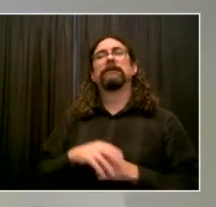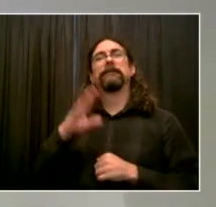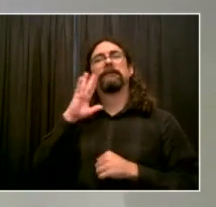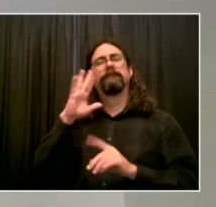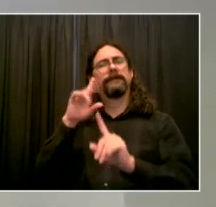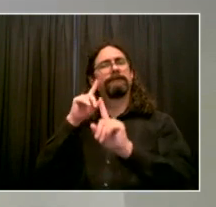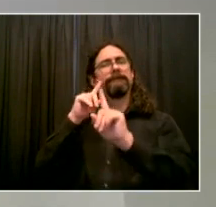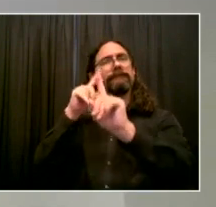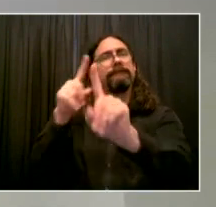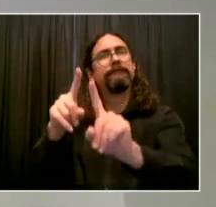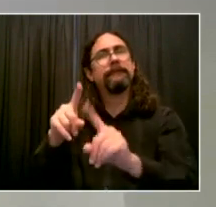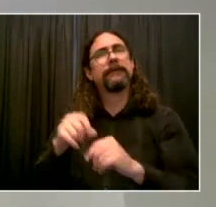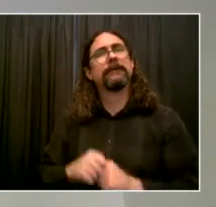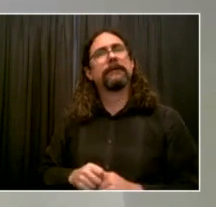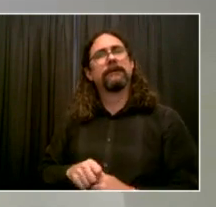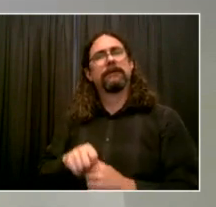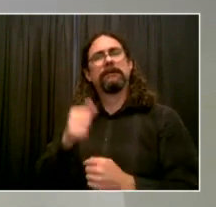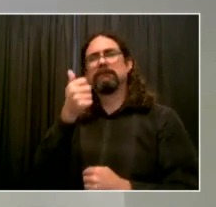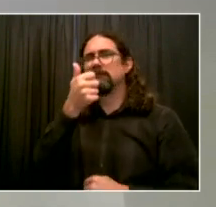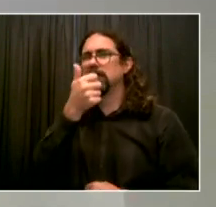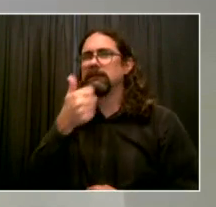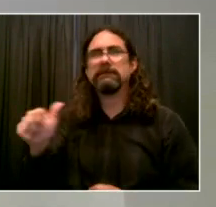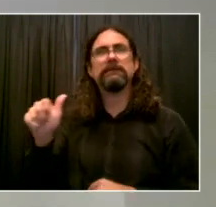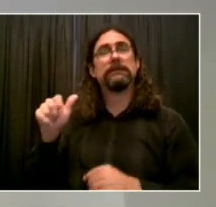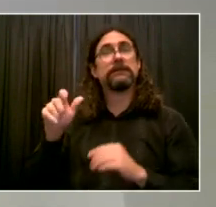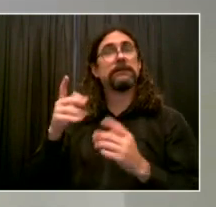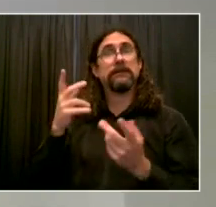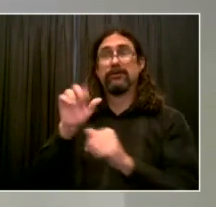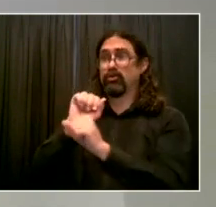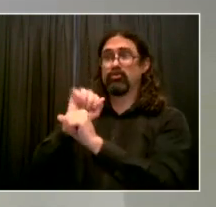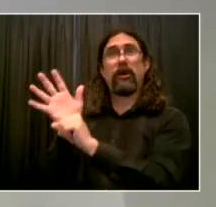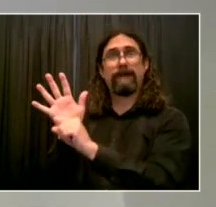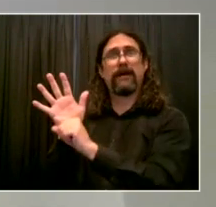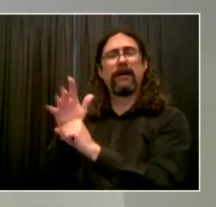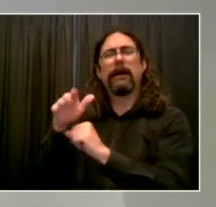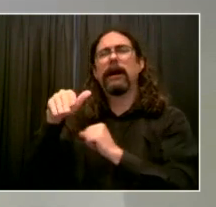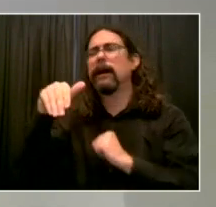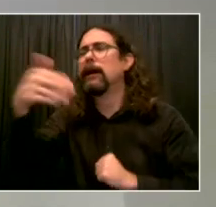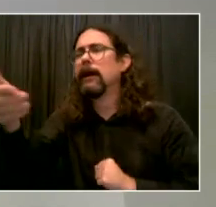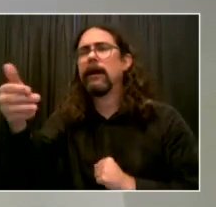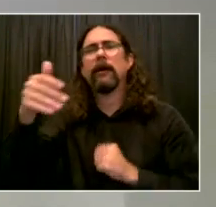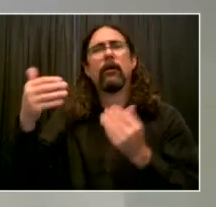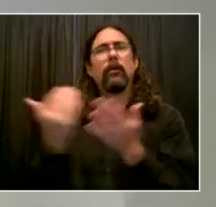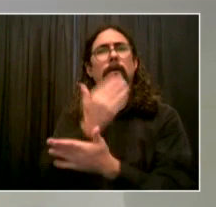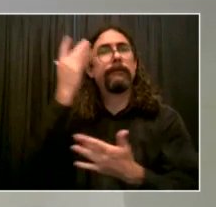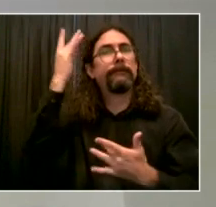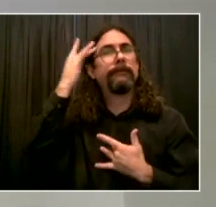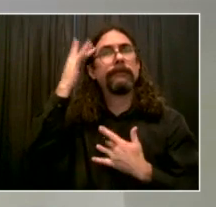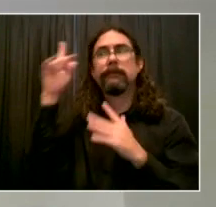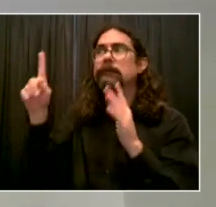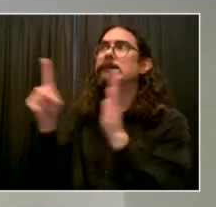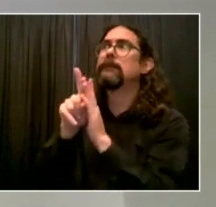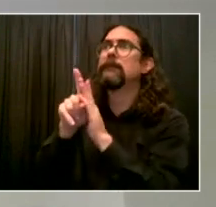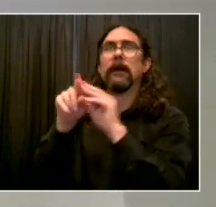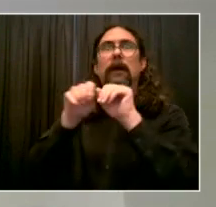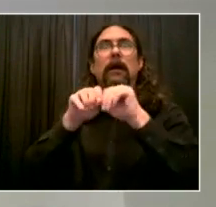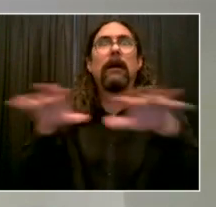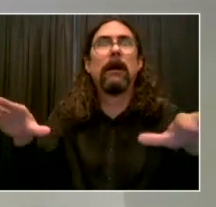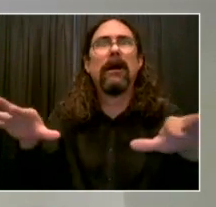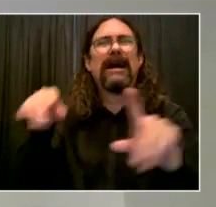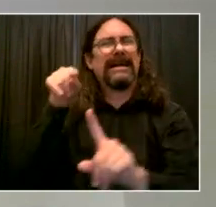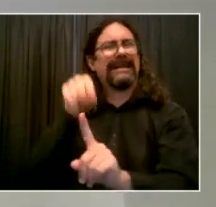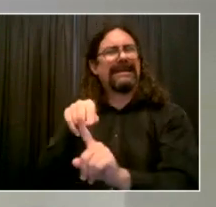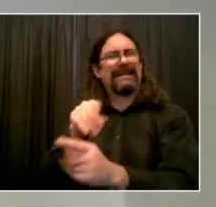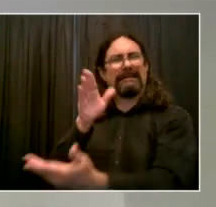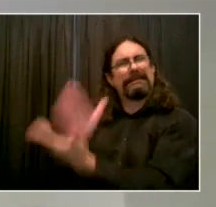yet to come and the inevitability of future epidemics and public health crises. So I join